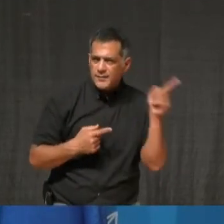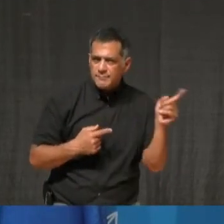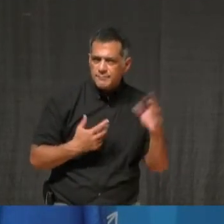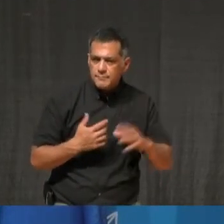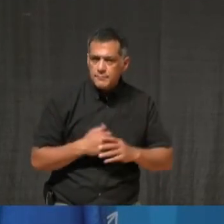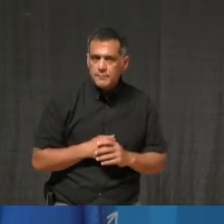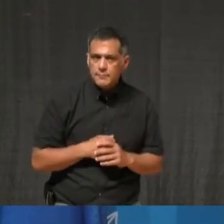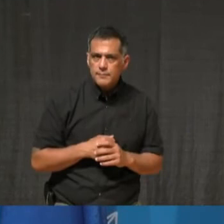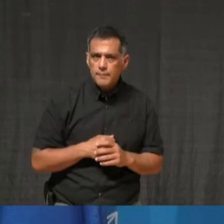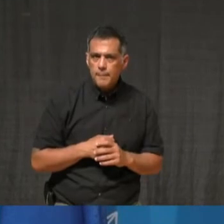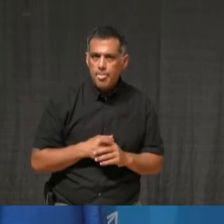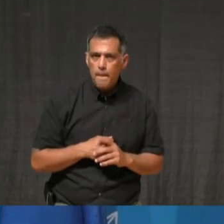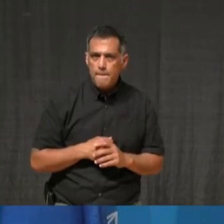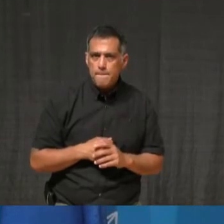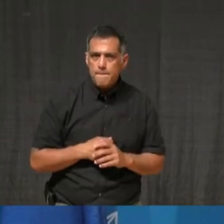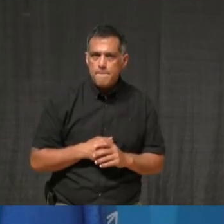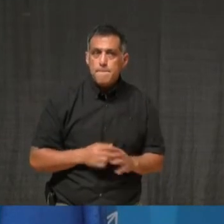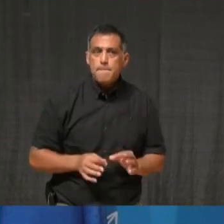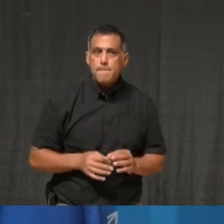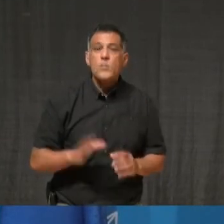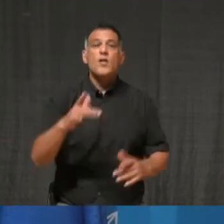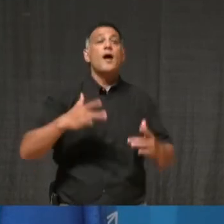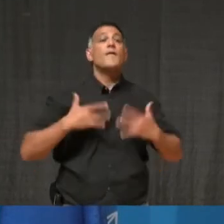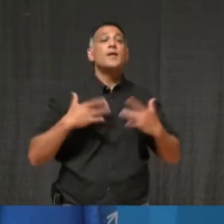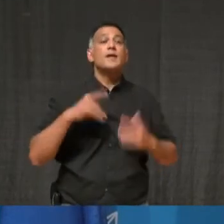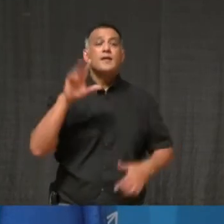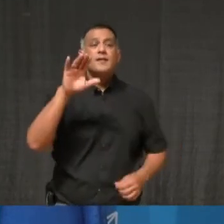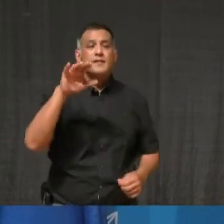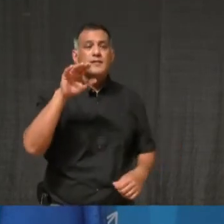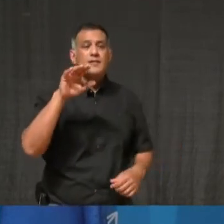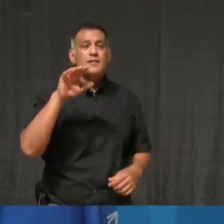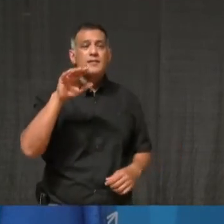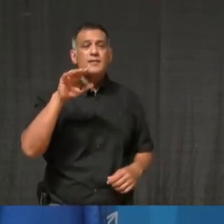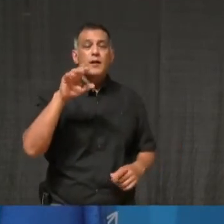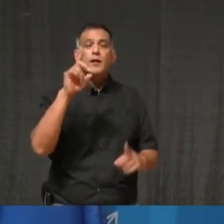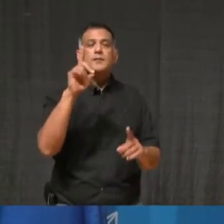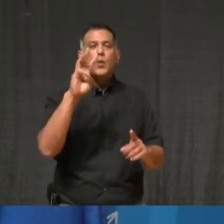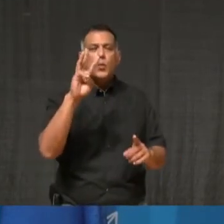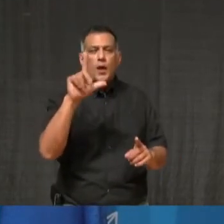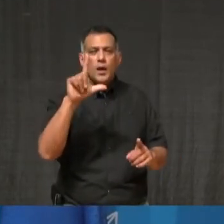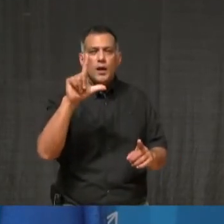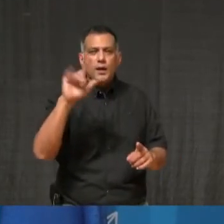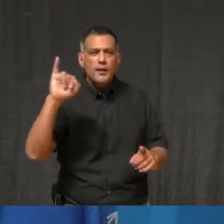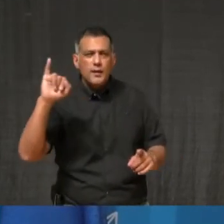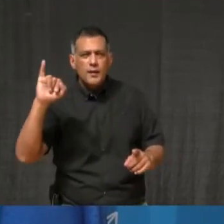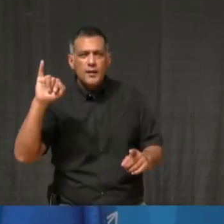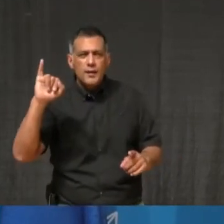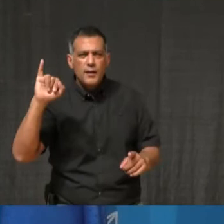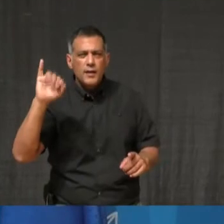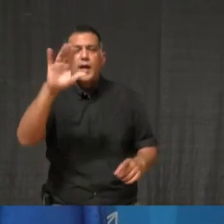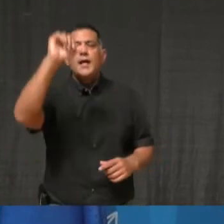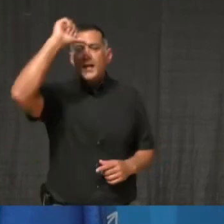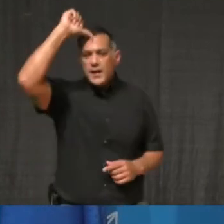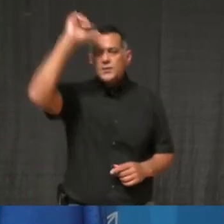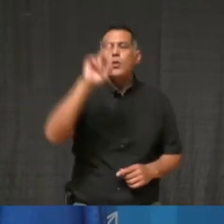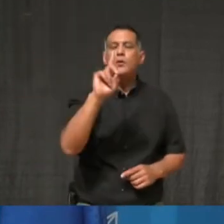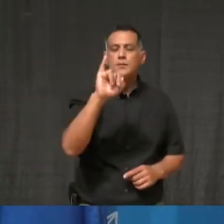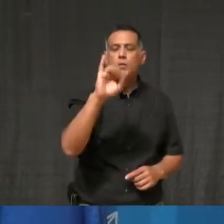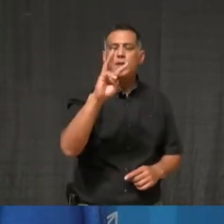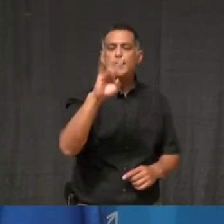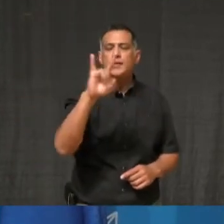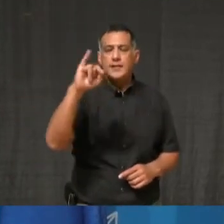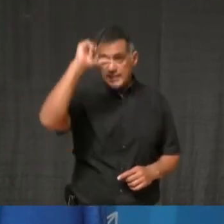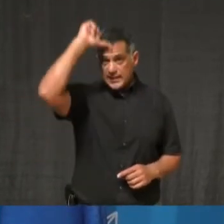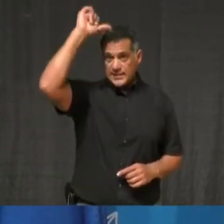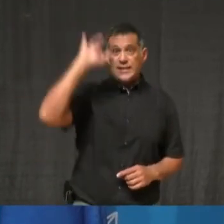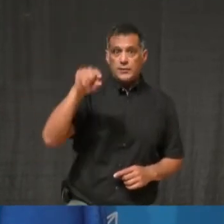mark things by these events. We've had this conversation around Thanksgiving. We're now having it about Halloween. I'm already asking about the next event. Without the